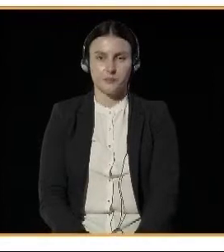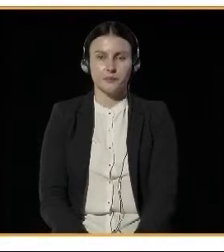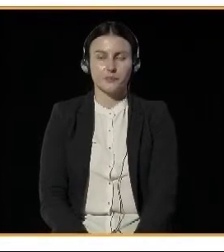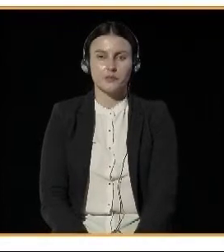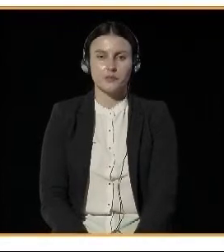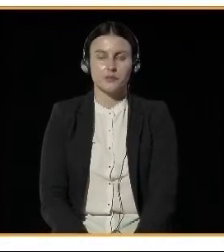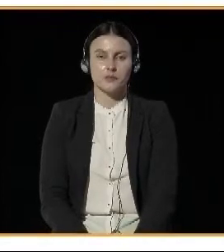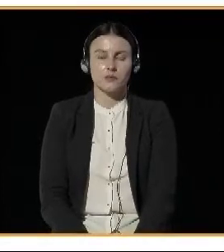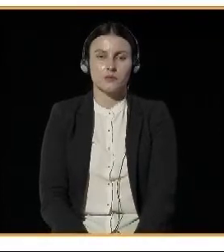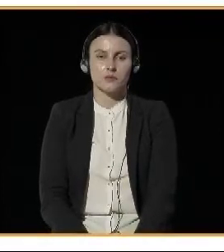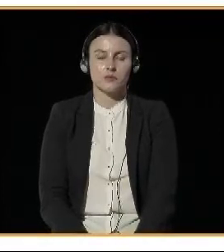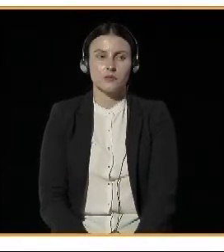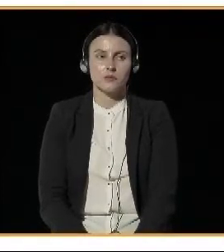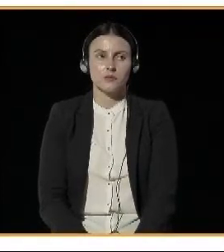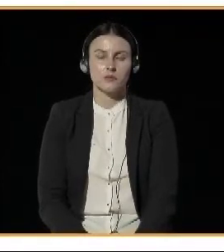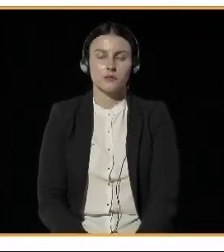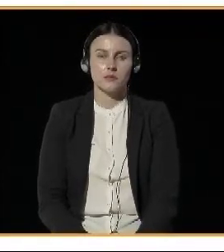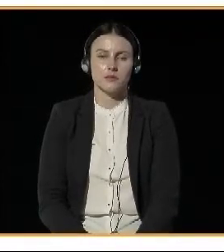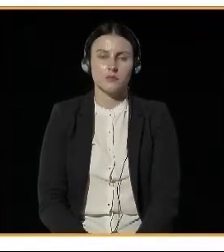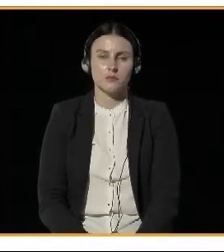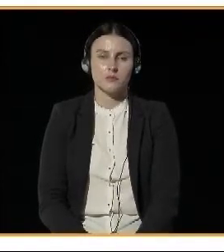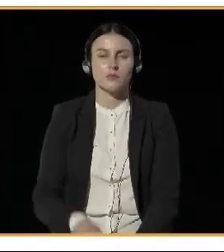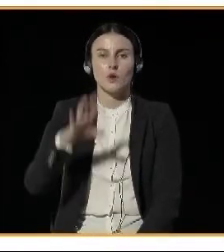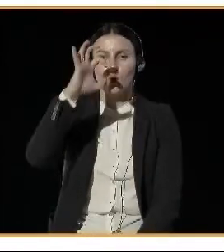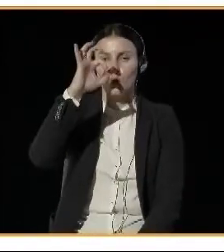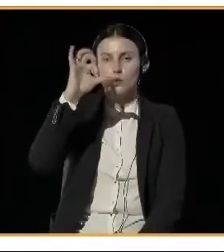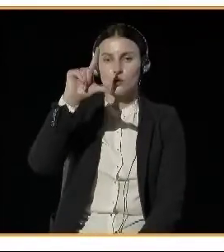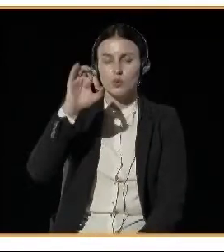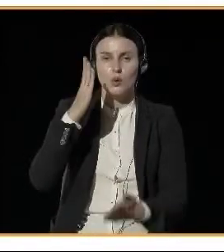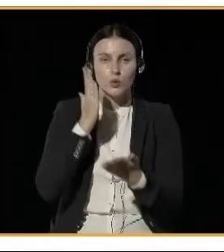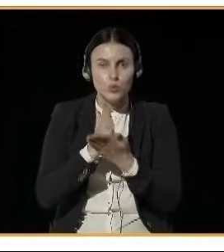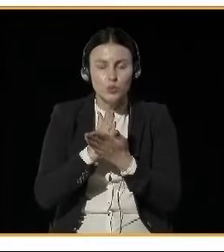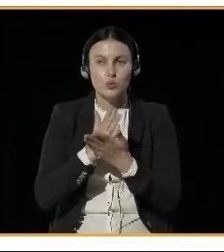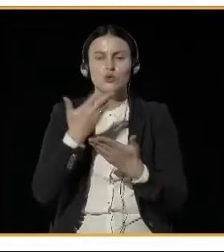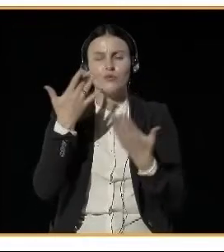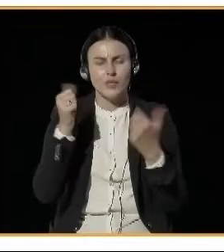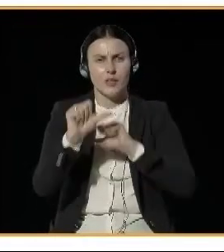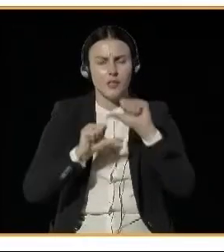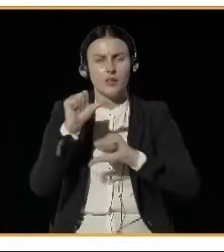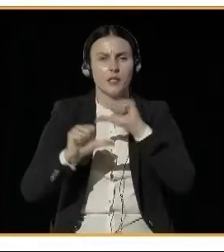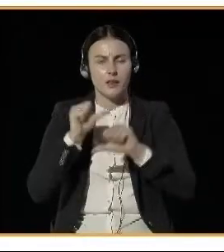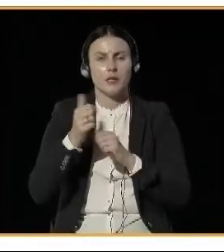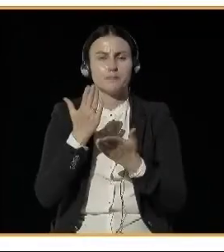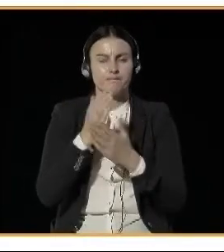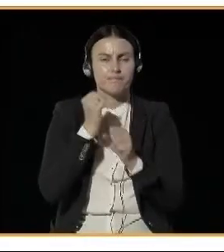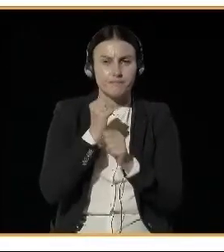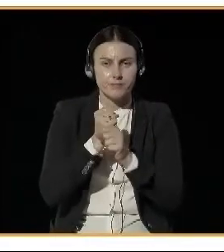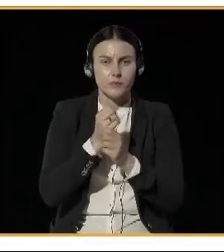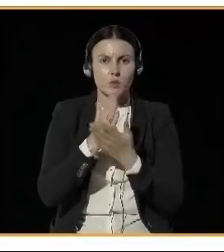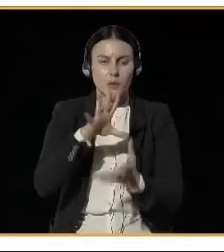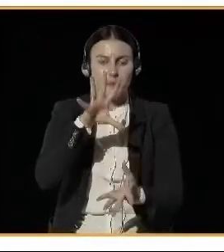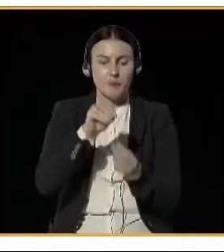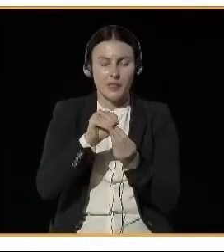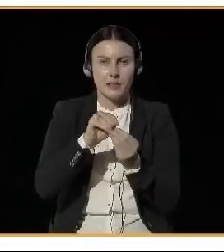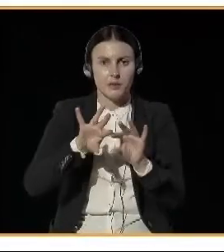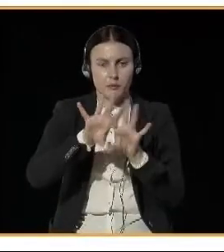Yes, so Oslo has now a package after many years with the increasingly more and more